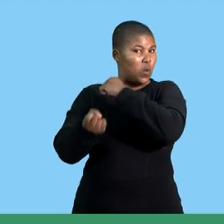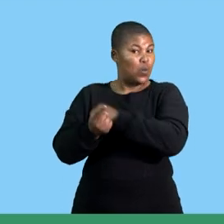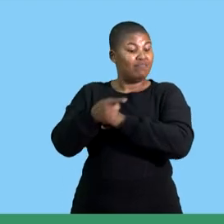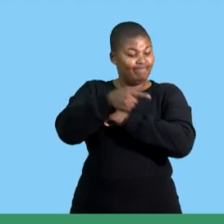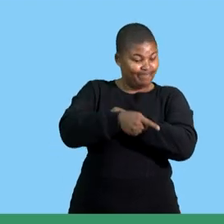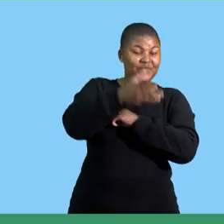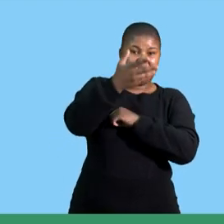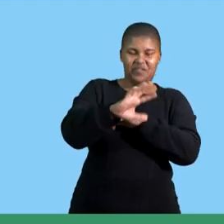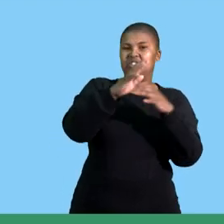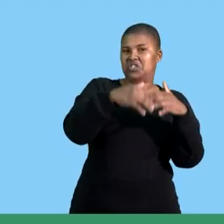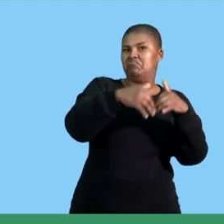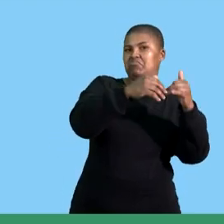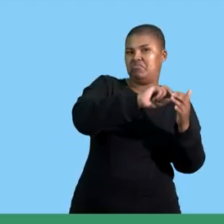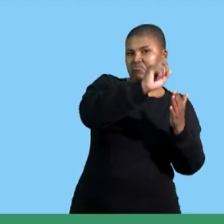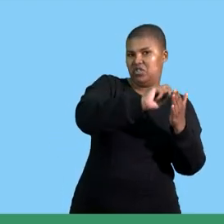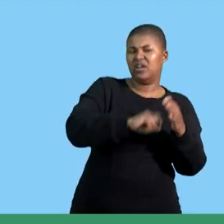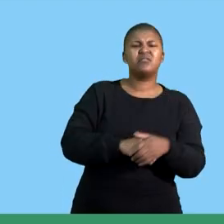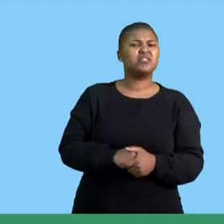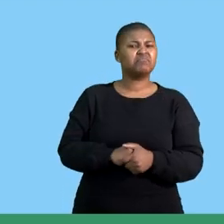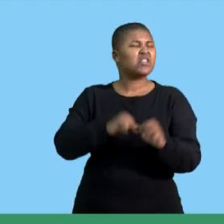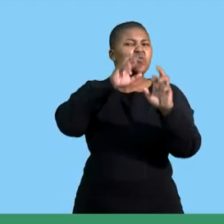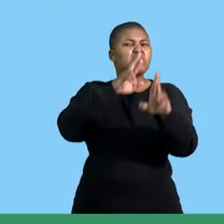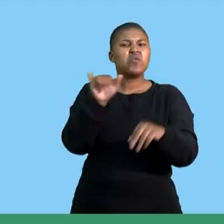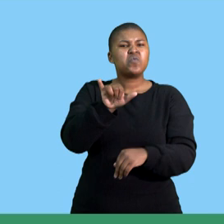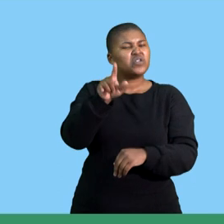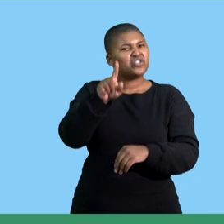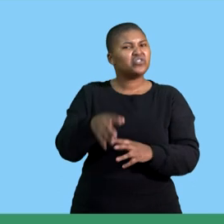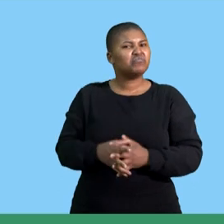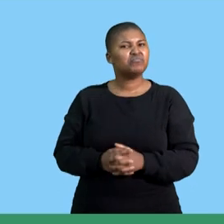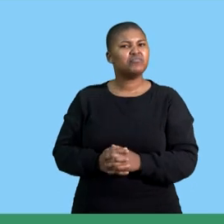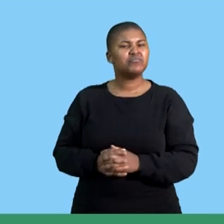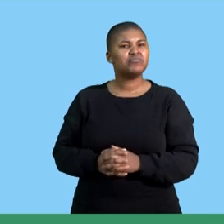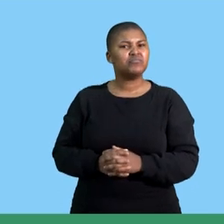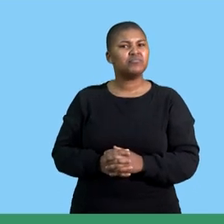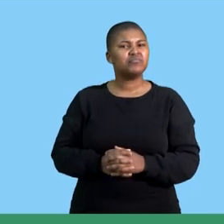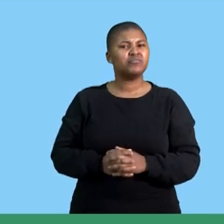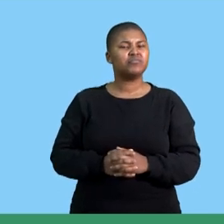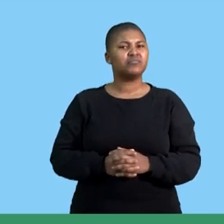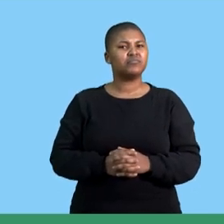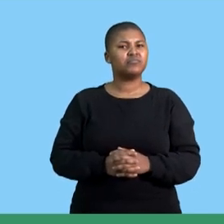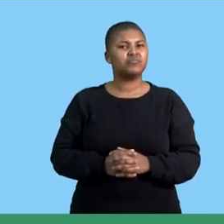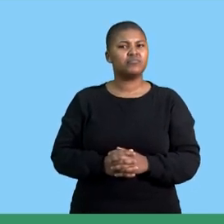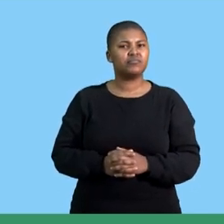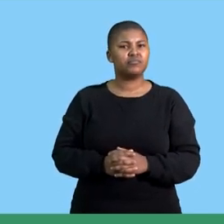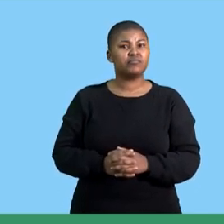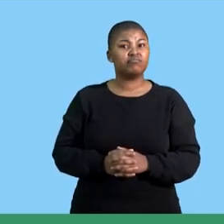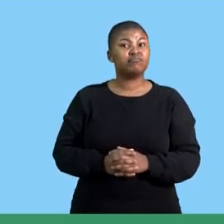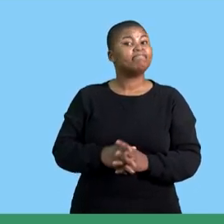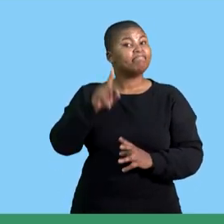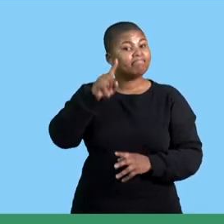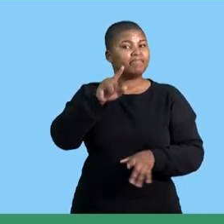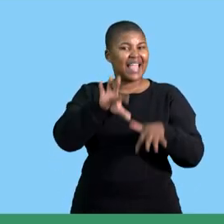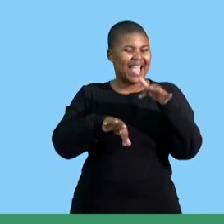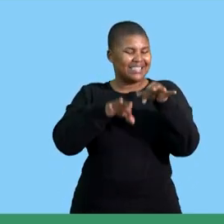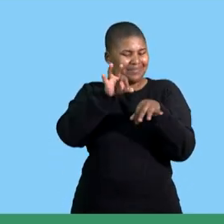background so which type of report is that one represented by mangete so because it describes the